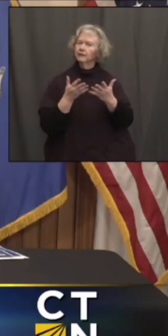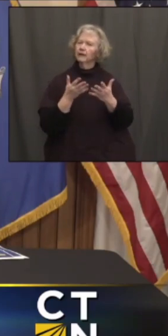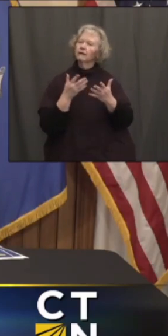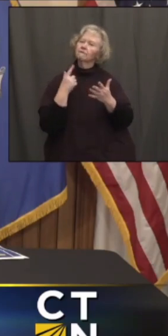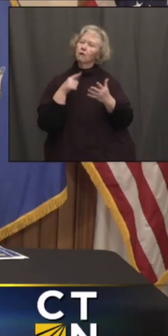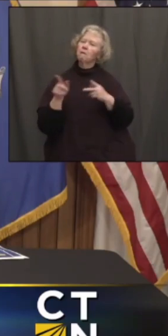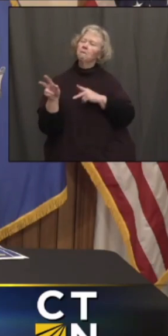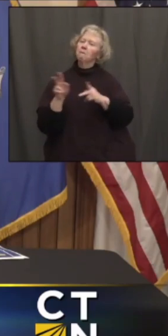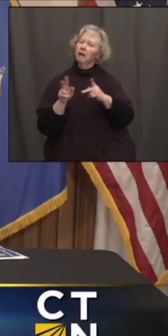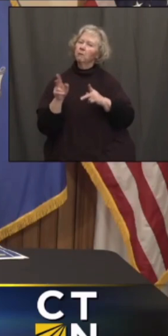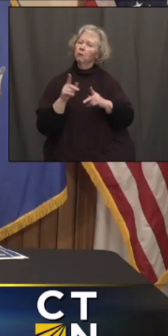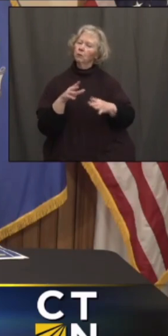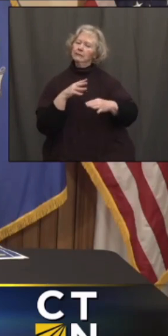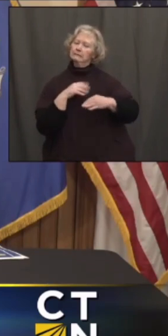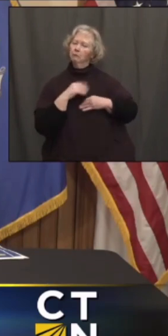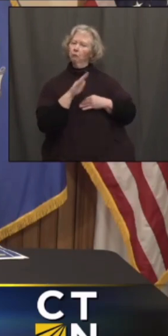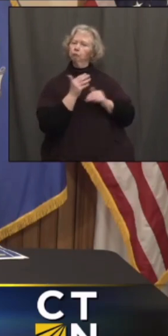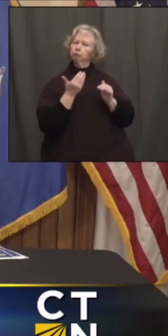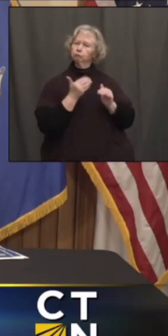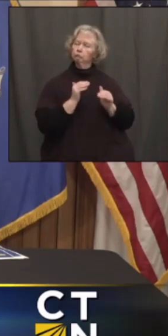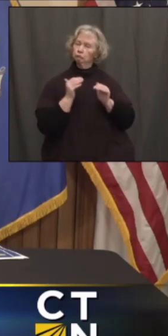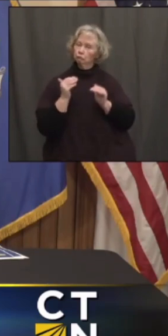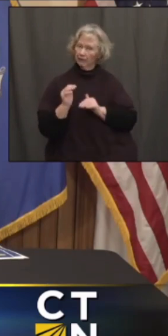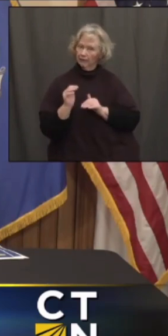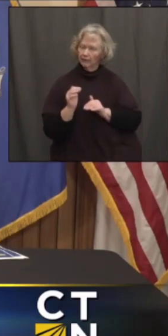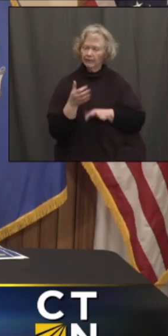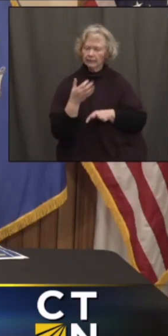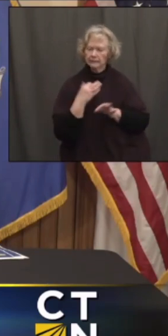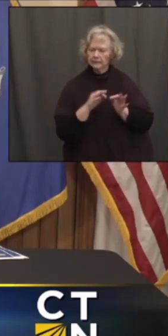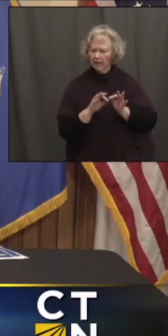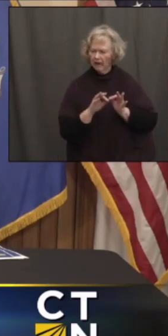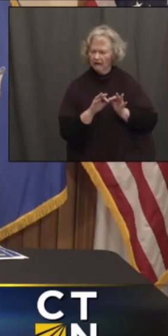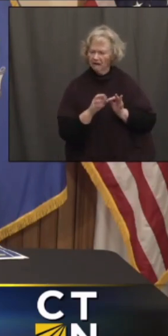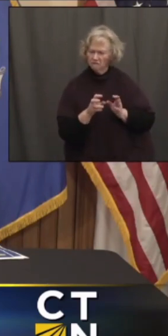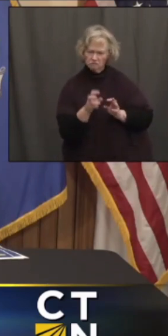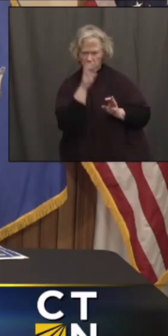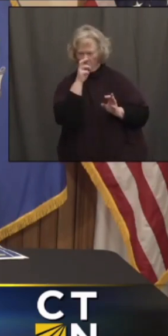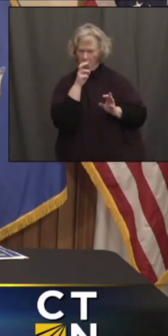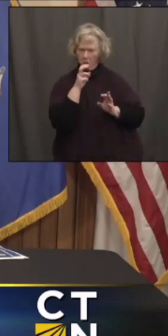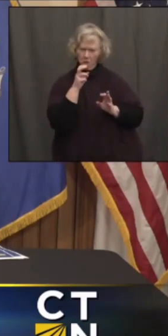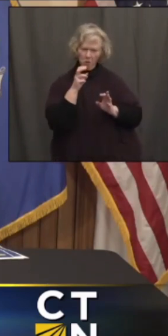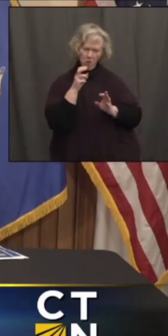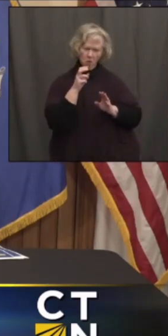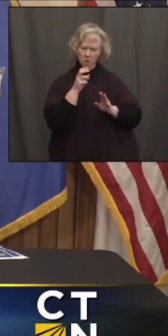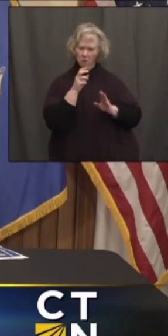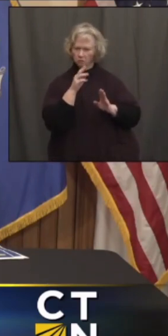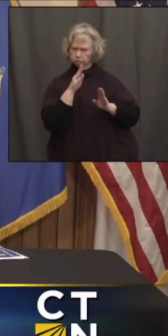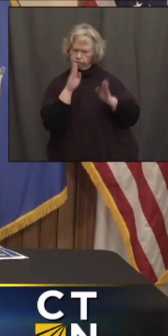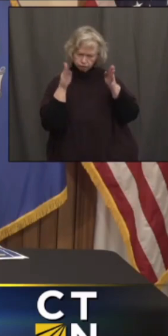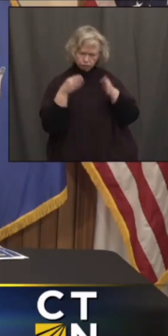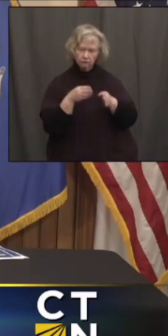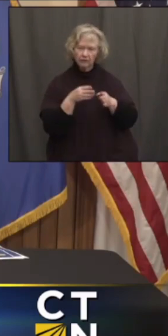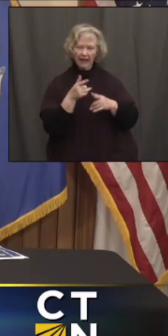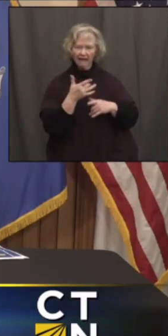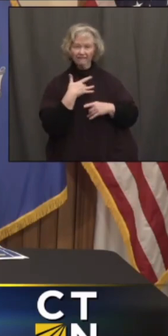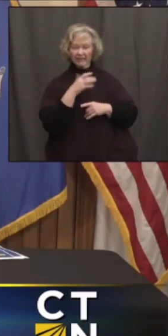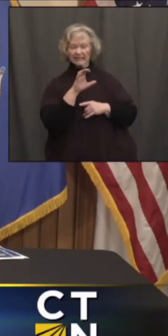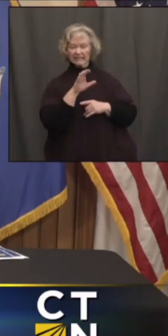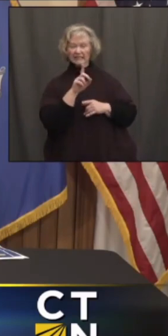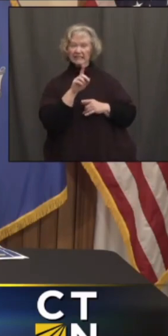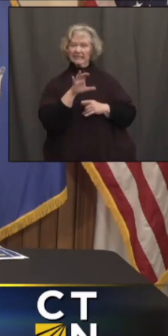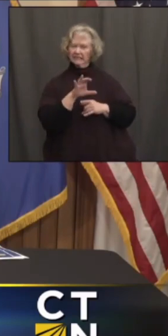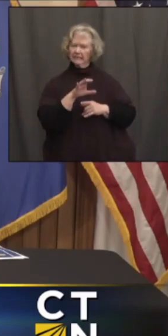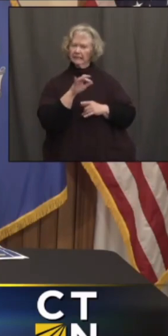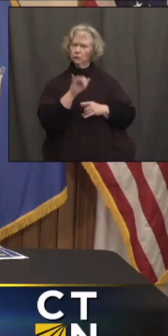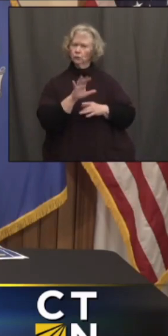accept what restrictions that are there as opposed to being tighter and more conservative as he fears the CDC is about to